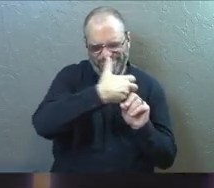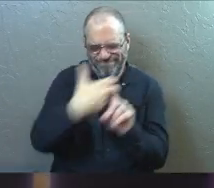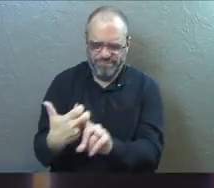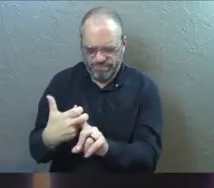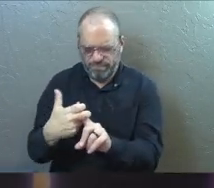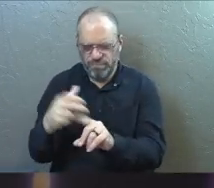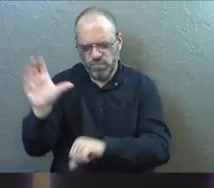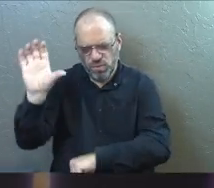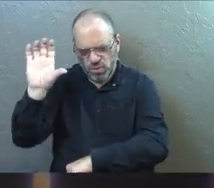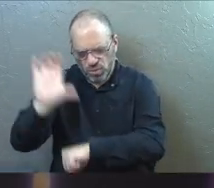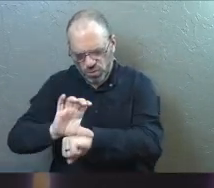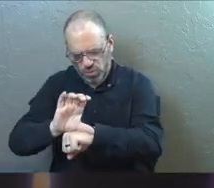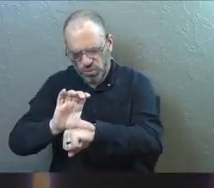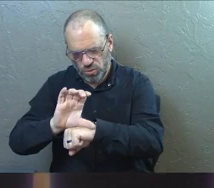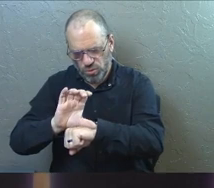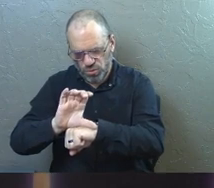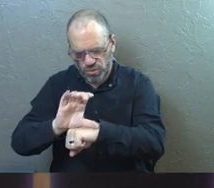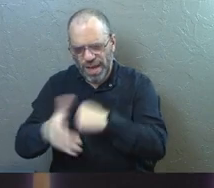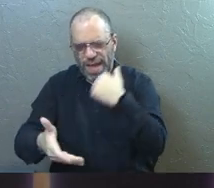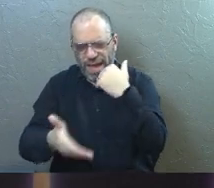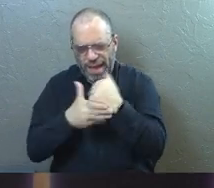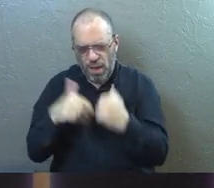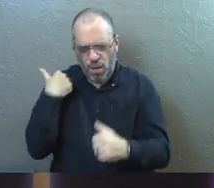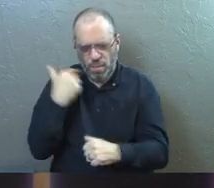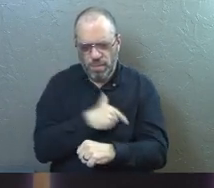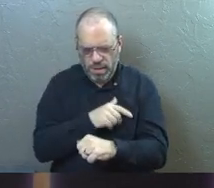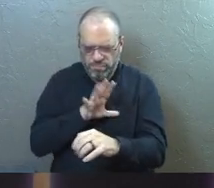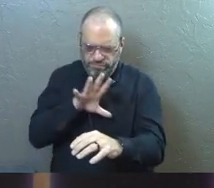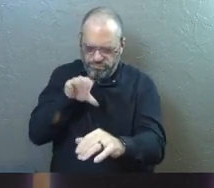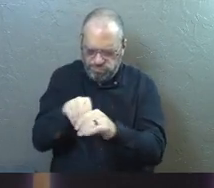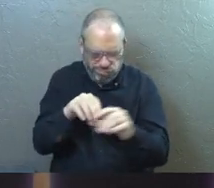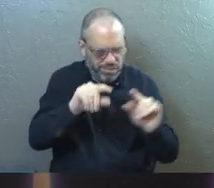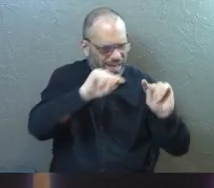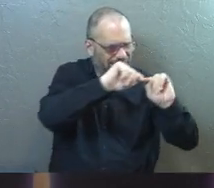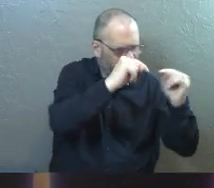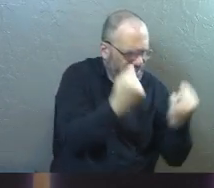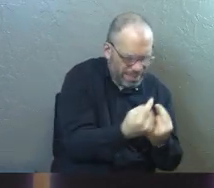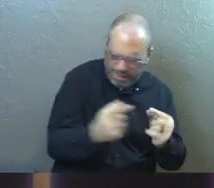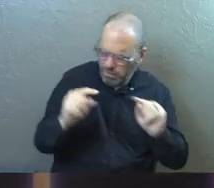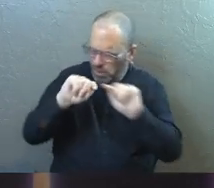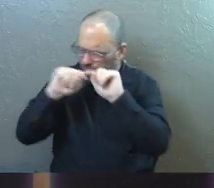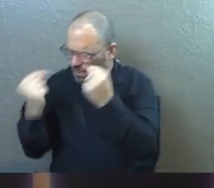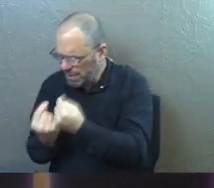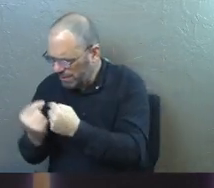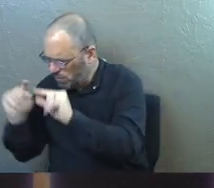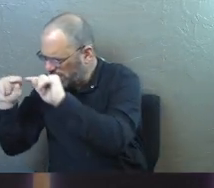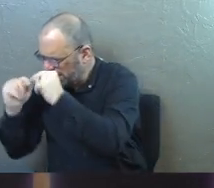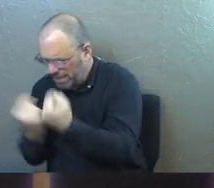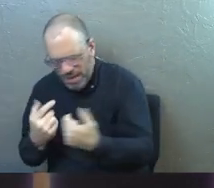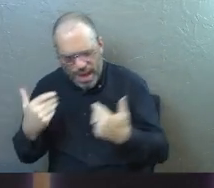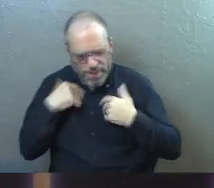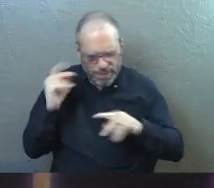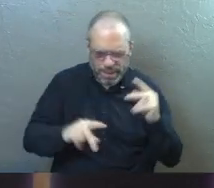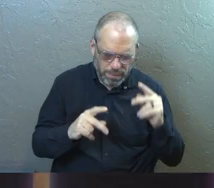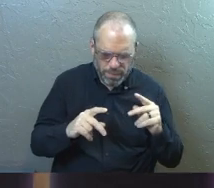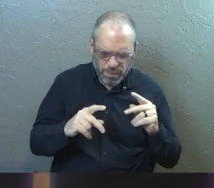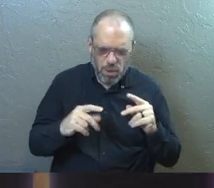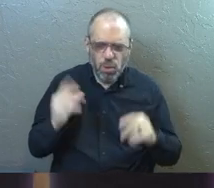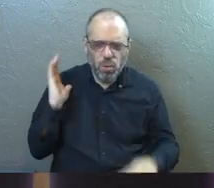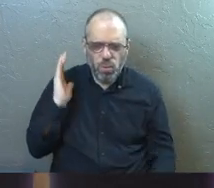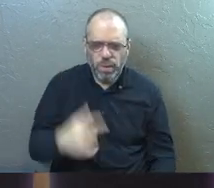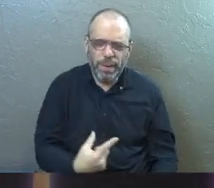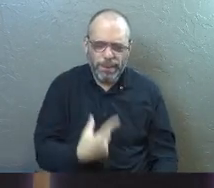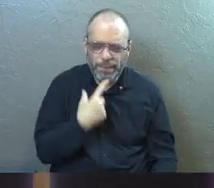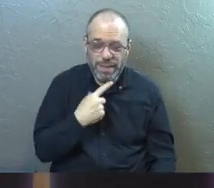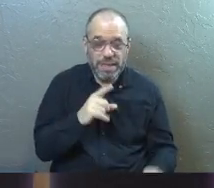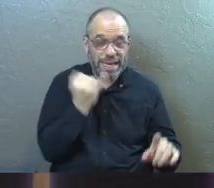of Christ help us to jump on one of these teams so that we can have some people that miss us